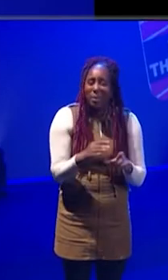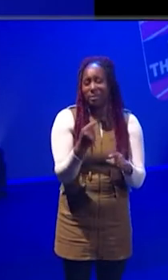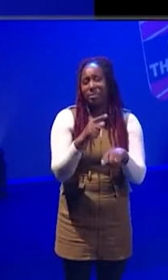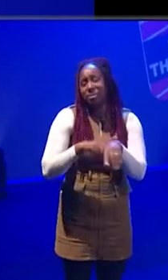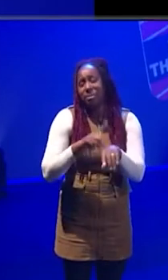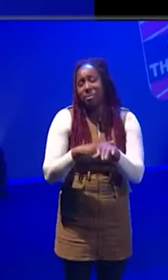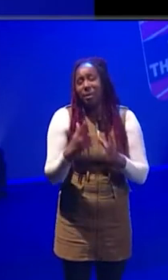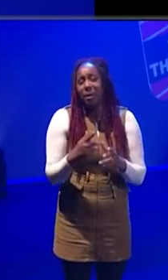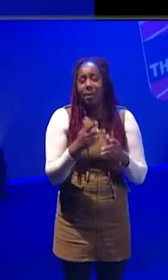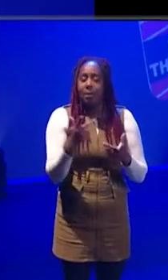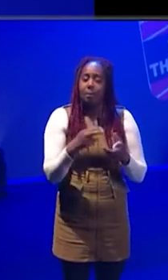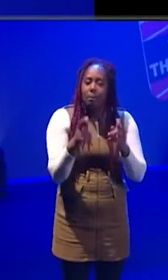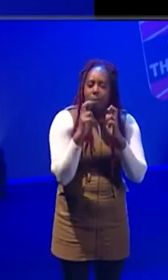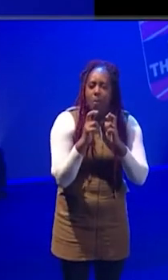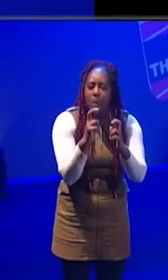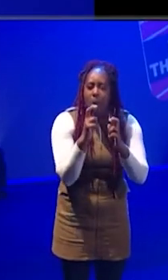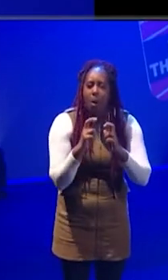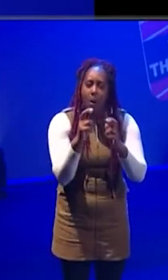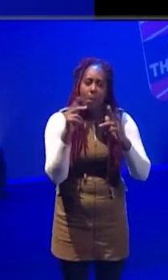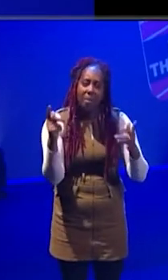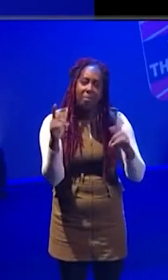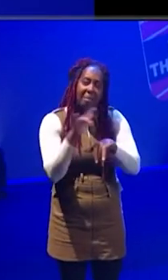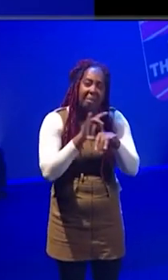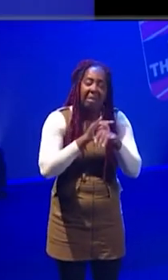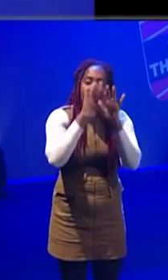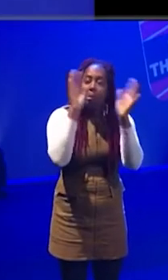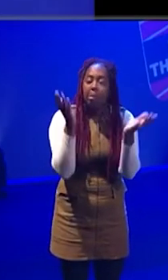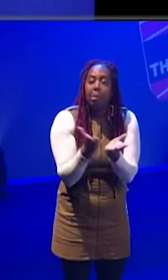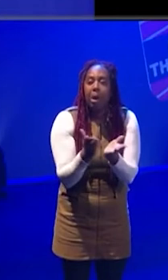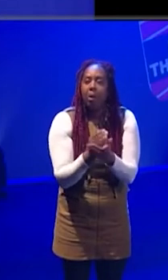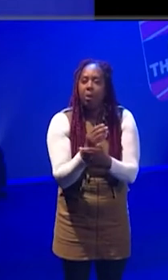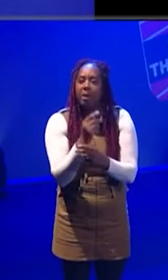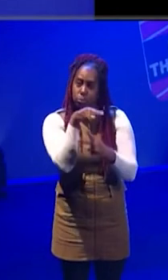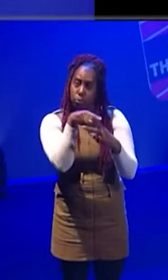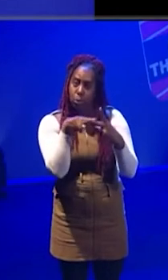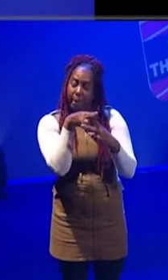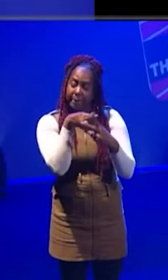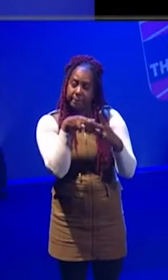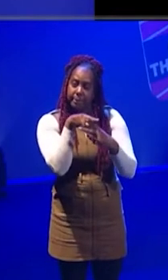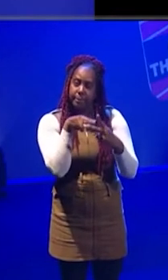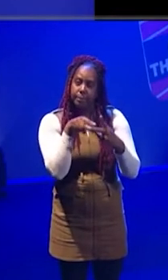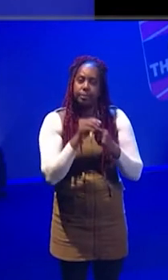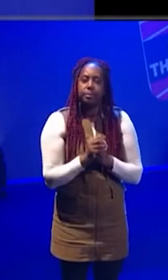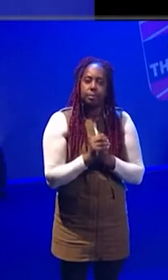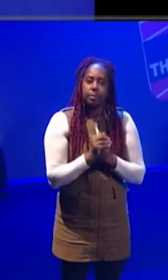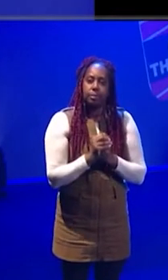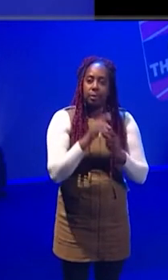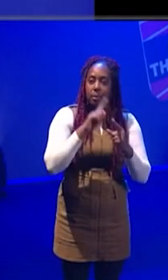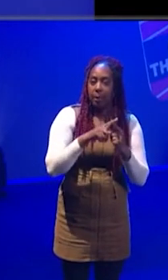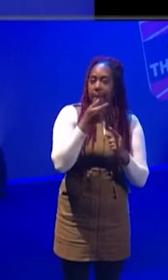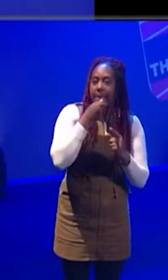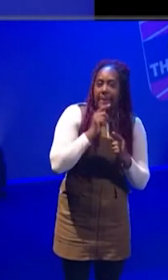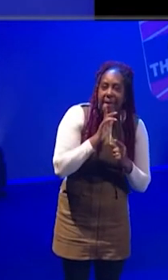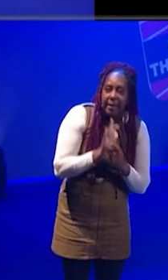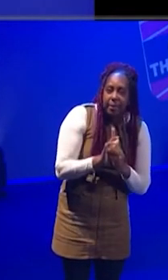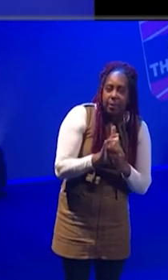But I hope as a kind of industry, there's kind of two things pulling either way. There's the people being like, you know,